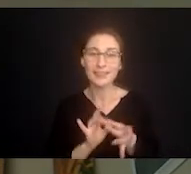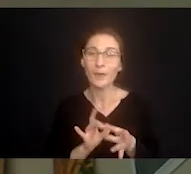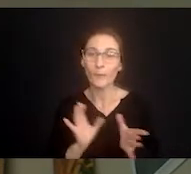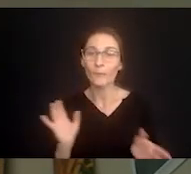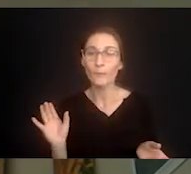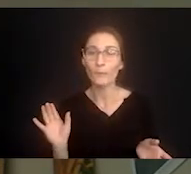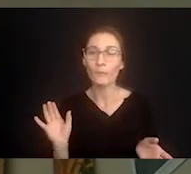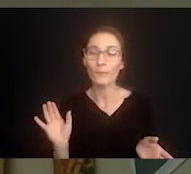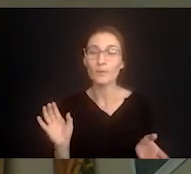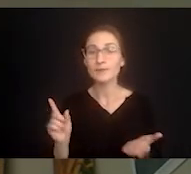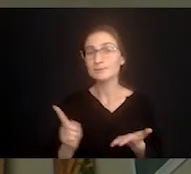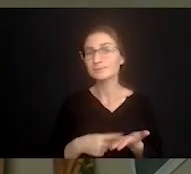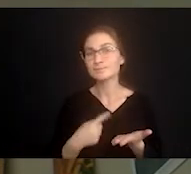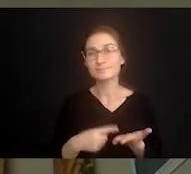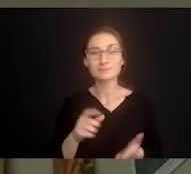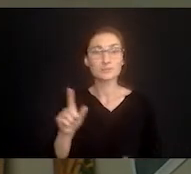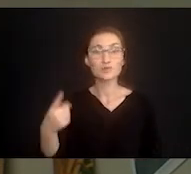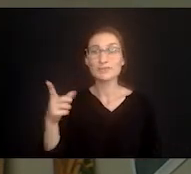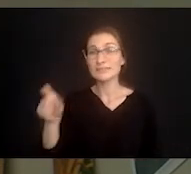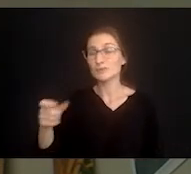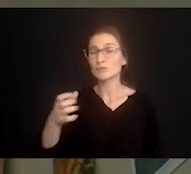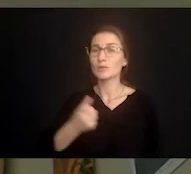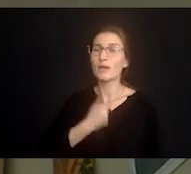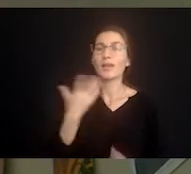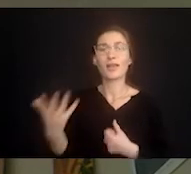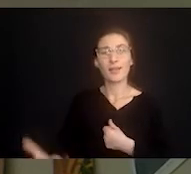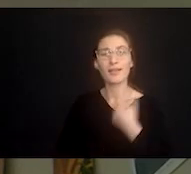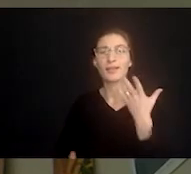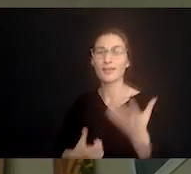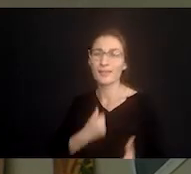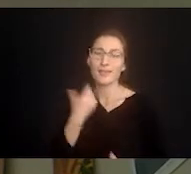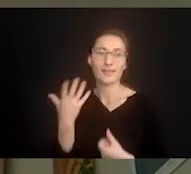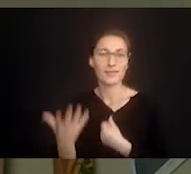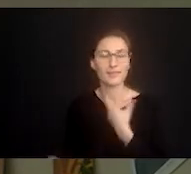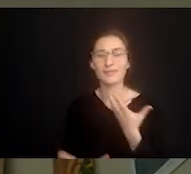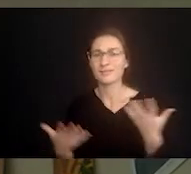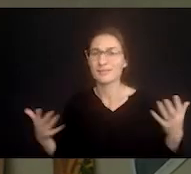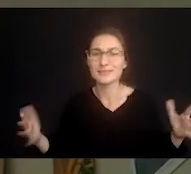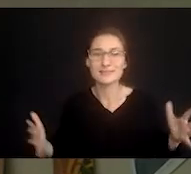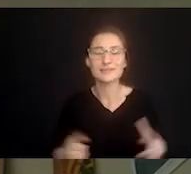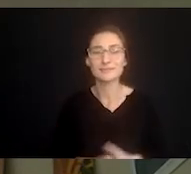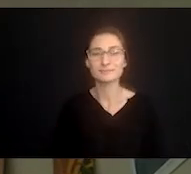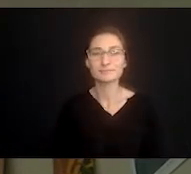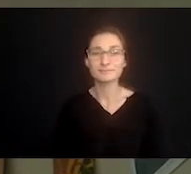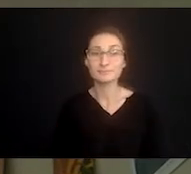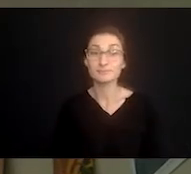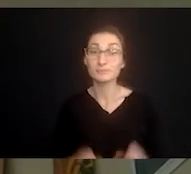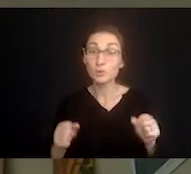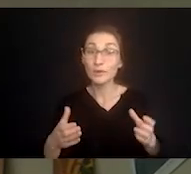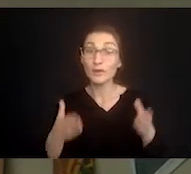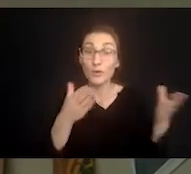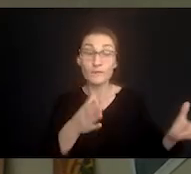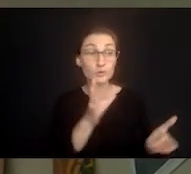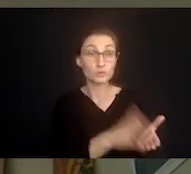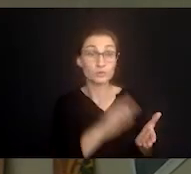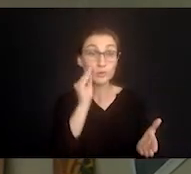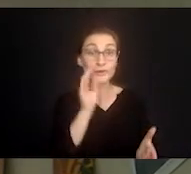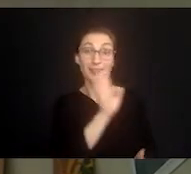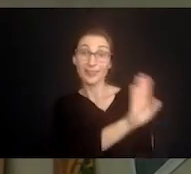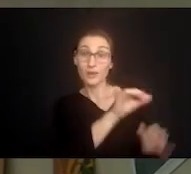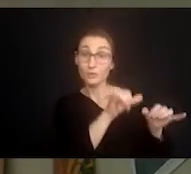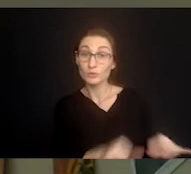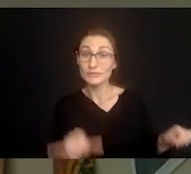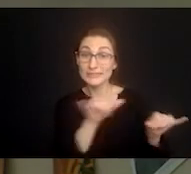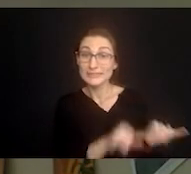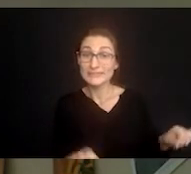because they just need to be able to to blow off some steam sometimes offer to learn the routines that they have going on and